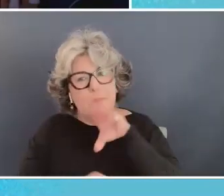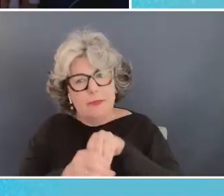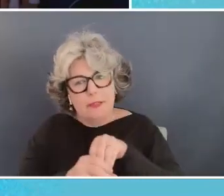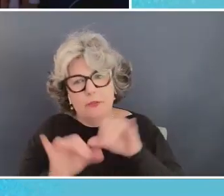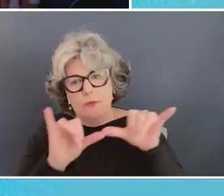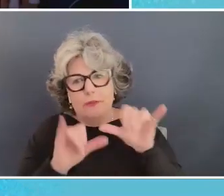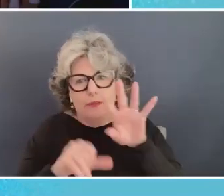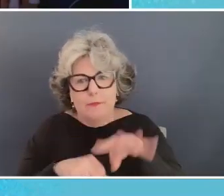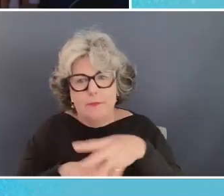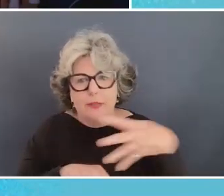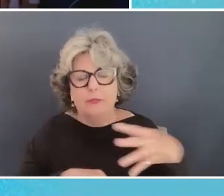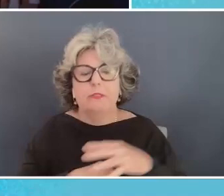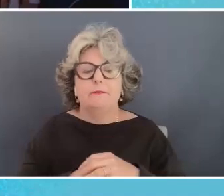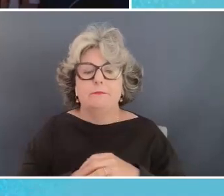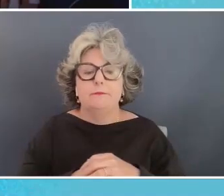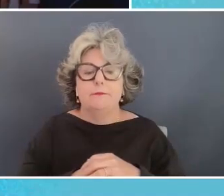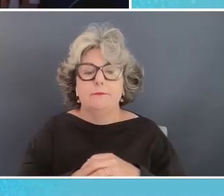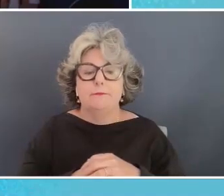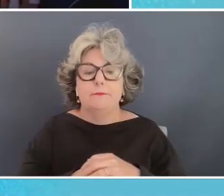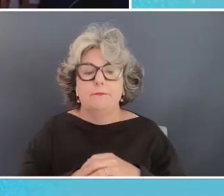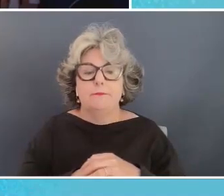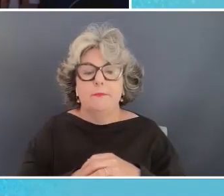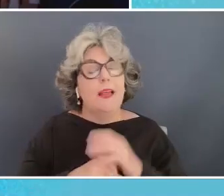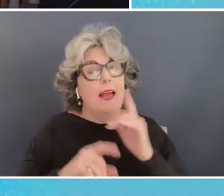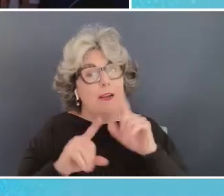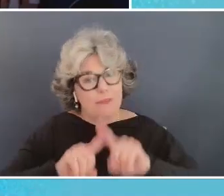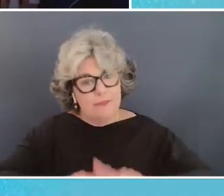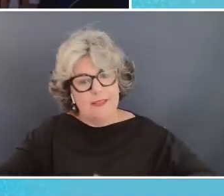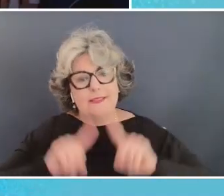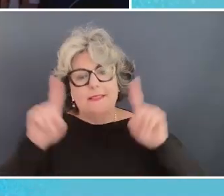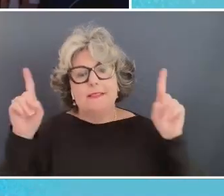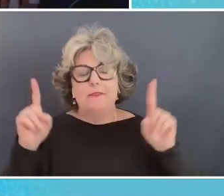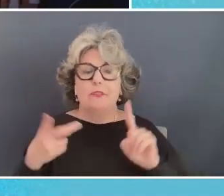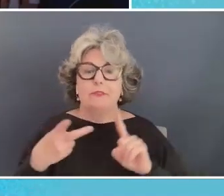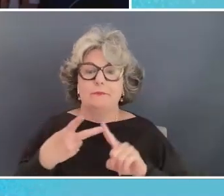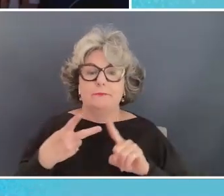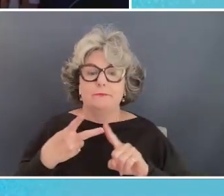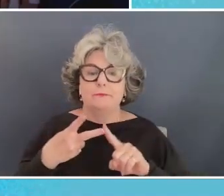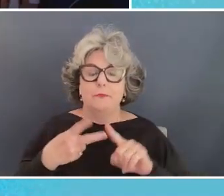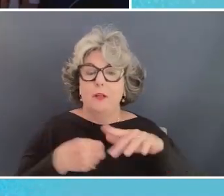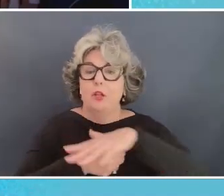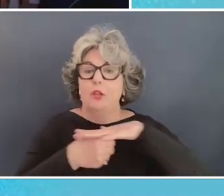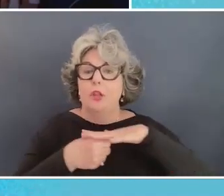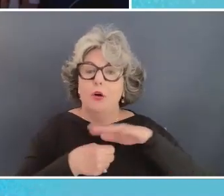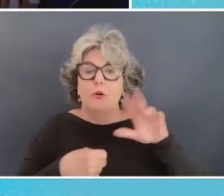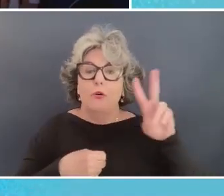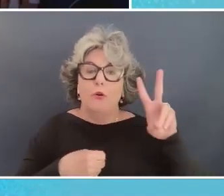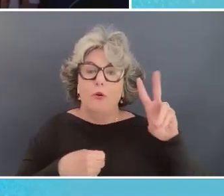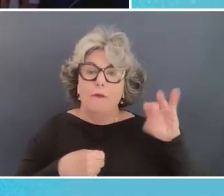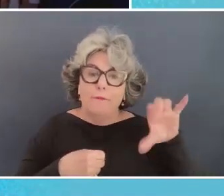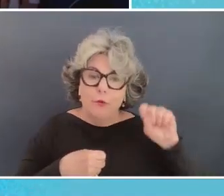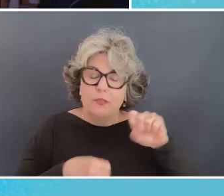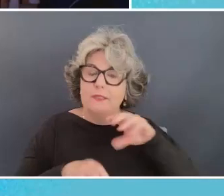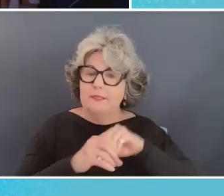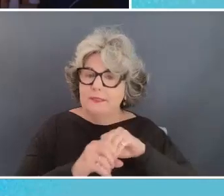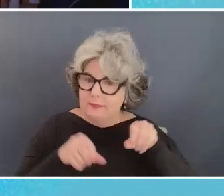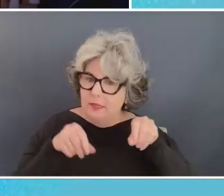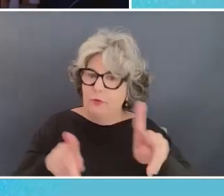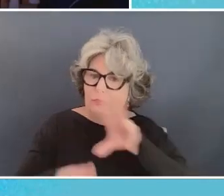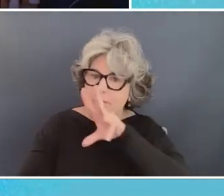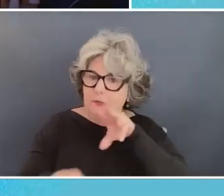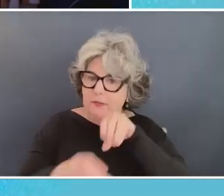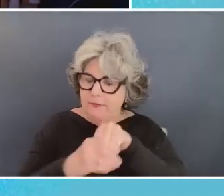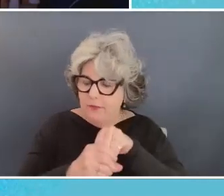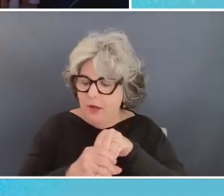that's not the same however as giving local voices actual agency but